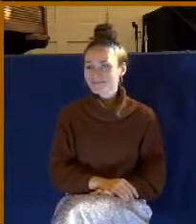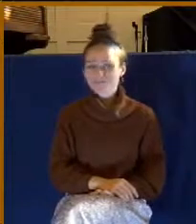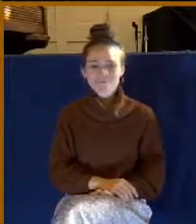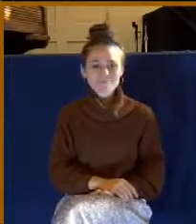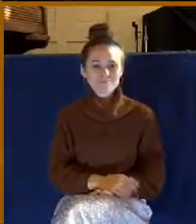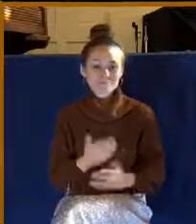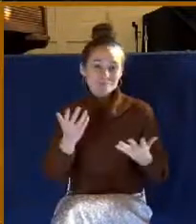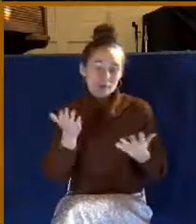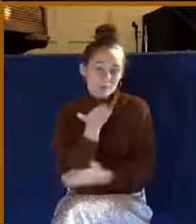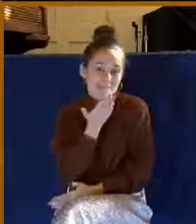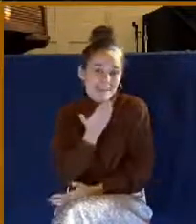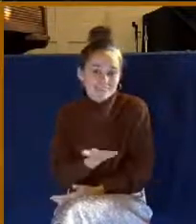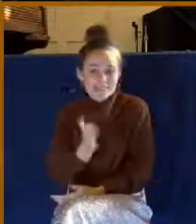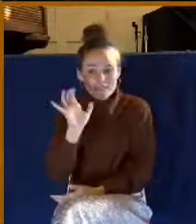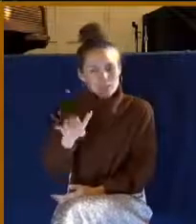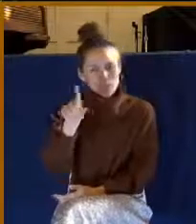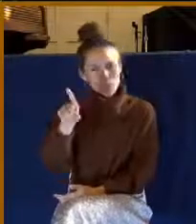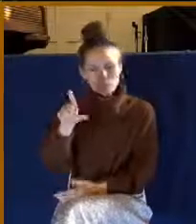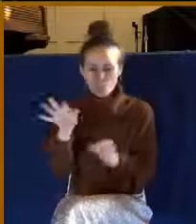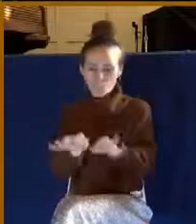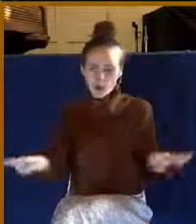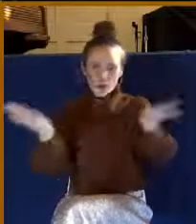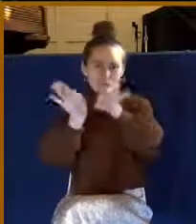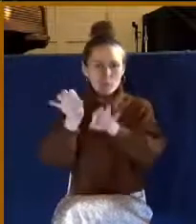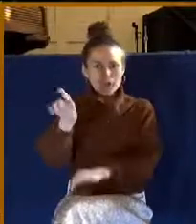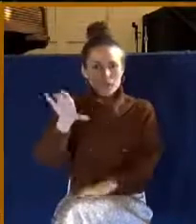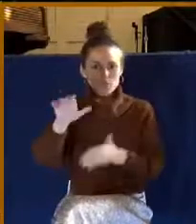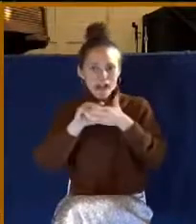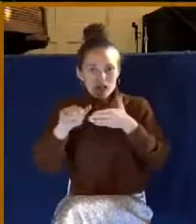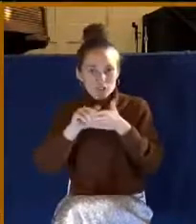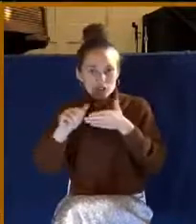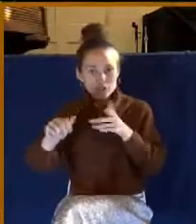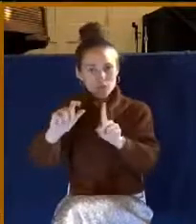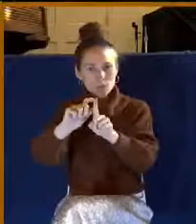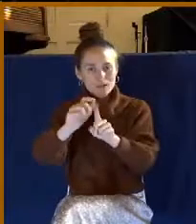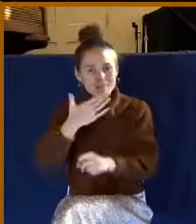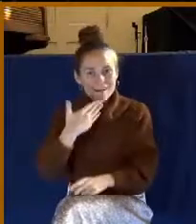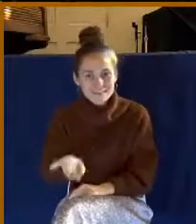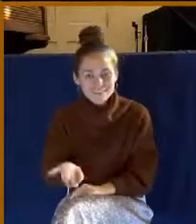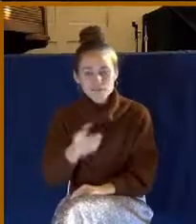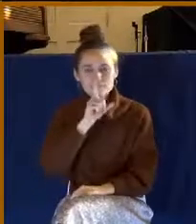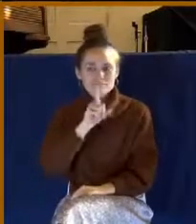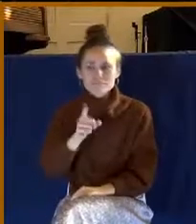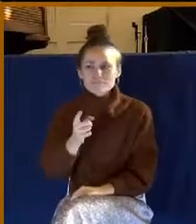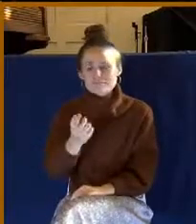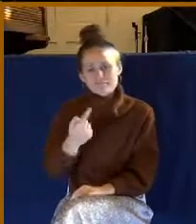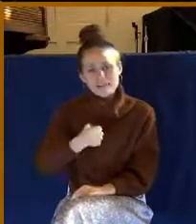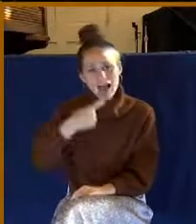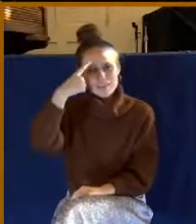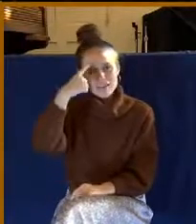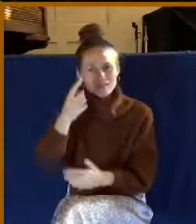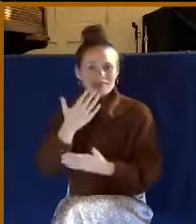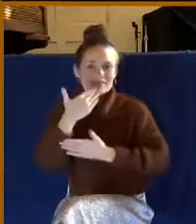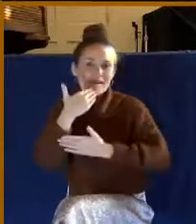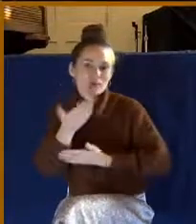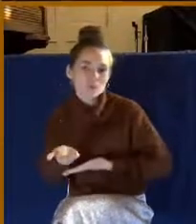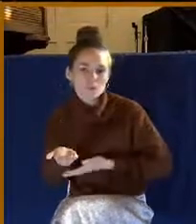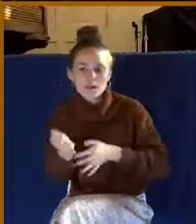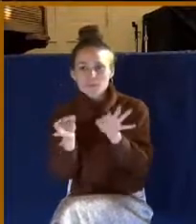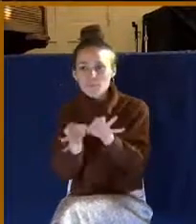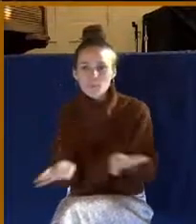Well, thanks certainly is a $100 word. In fact, I think it's worth more than that. I think it's a $1 million word.